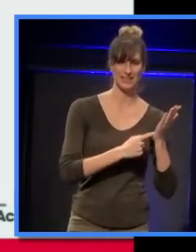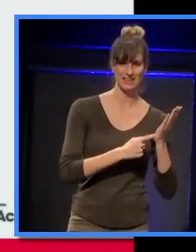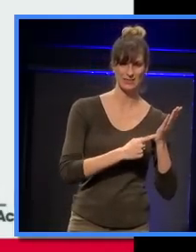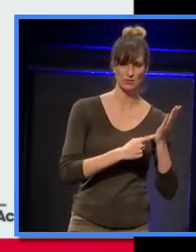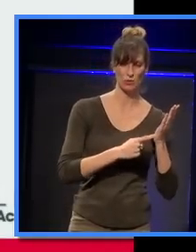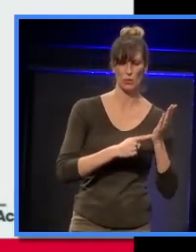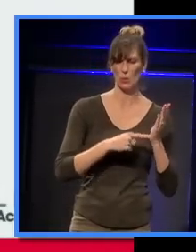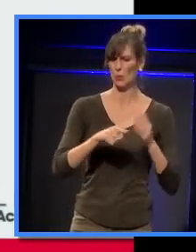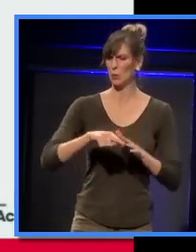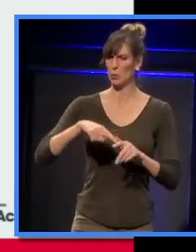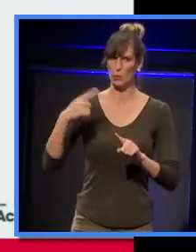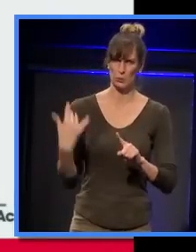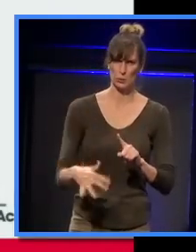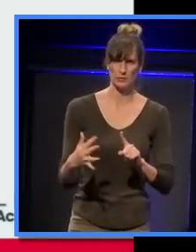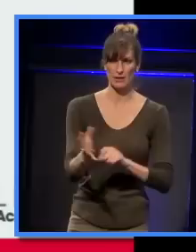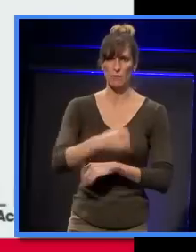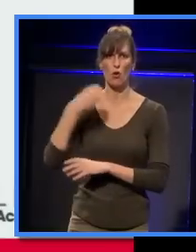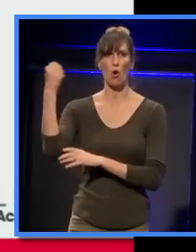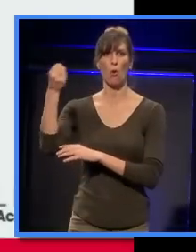hibernation process.